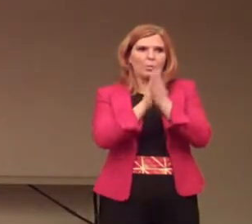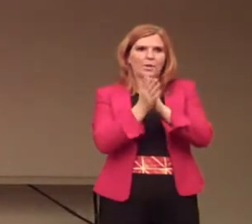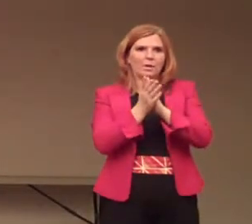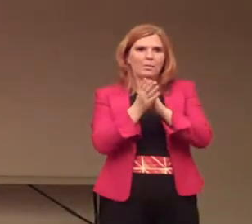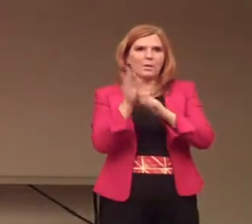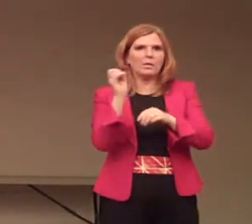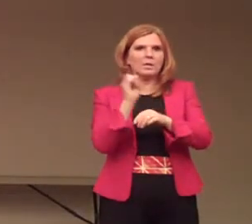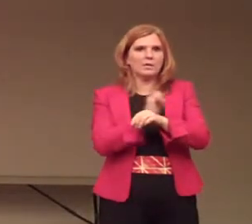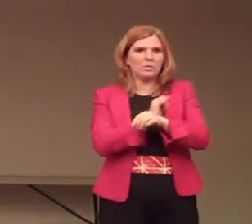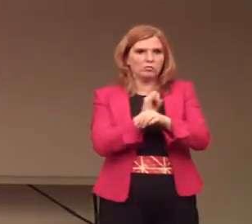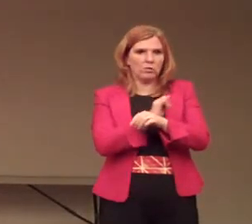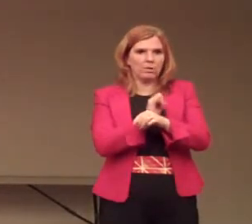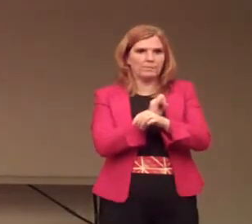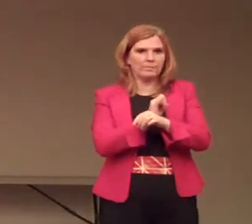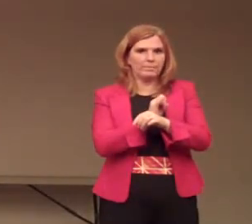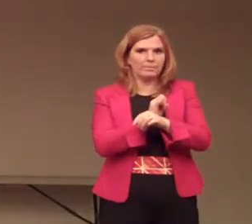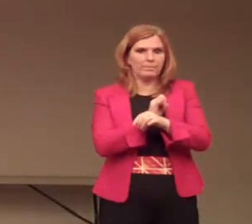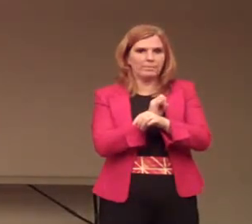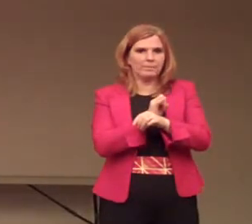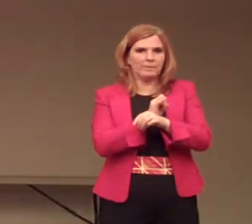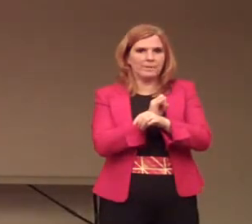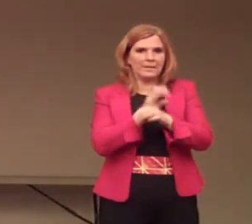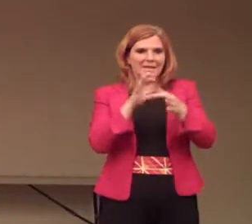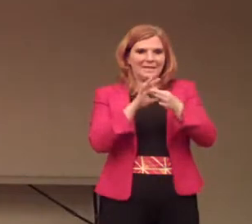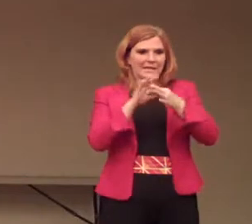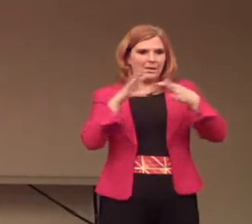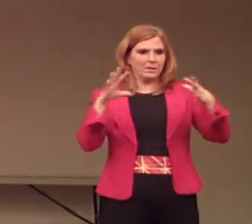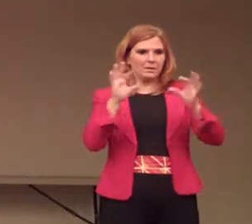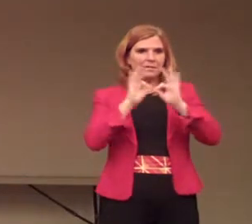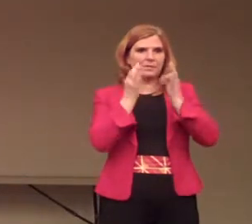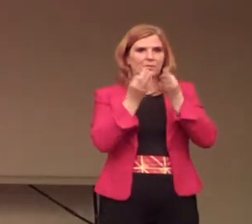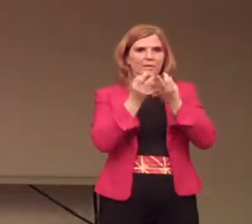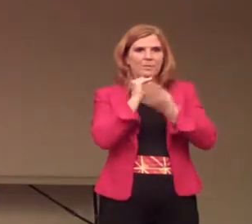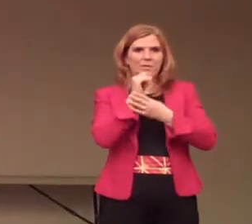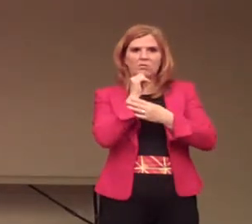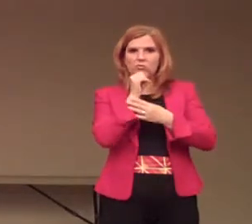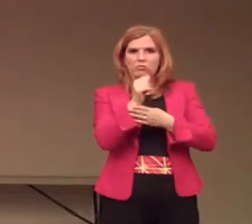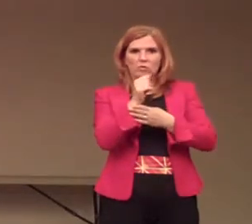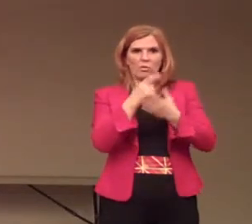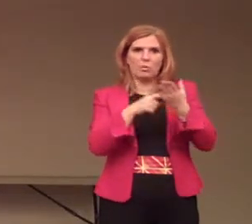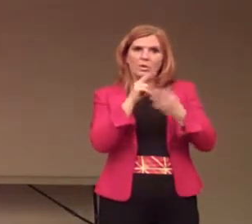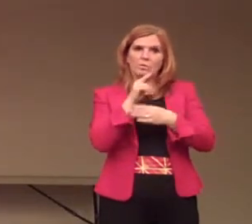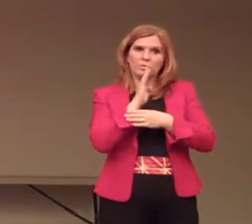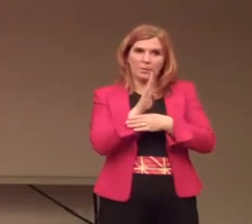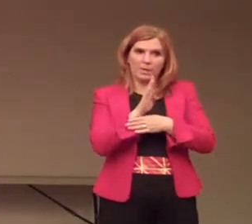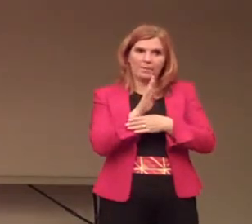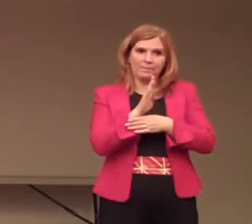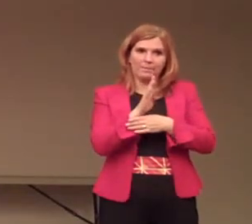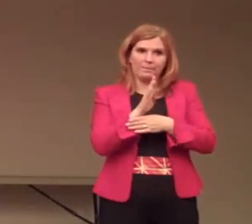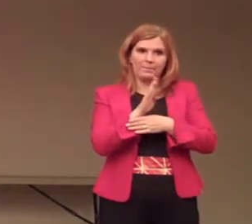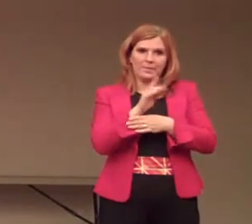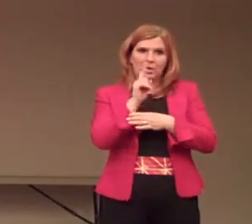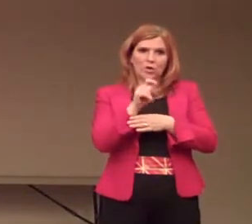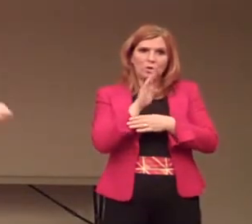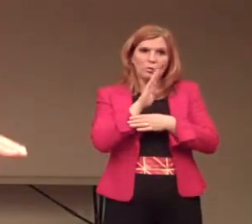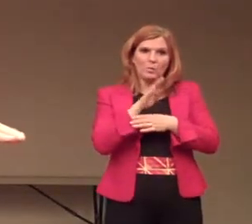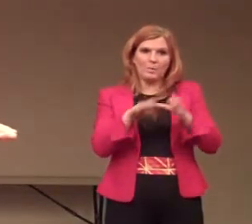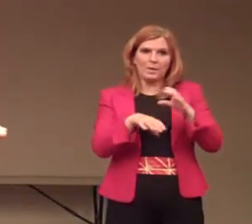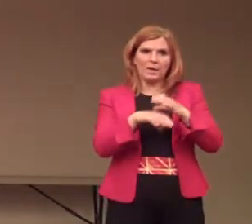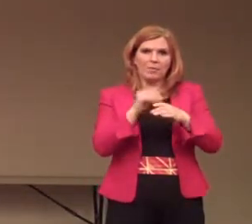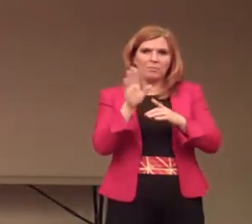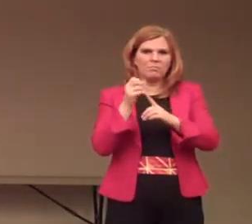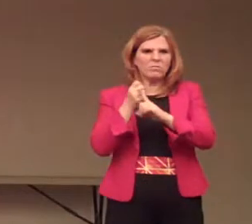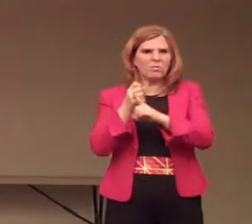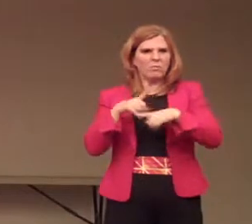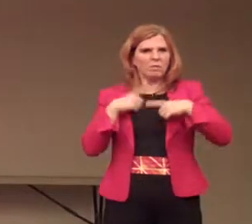industrialized. The extended family is not what it used to be. You might be out on your